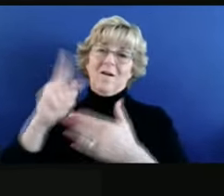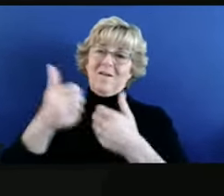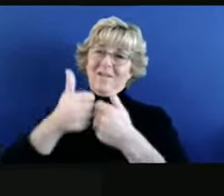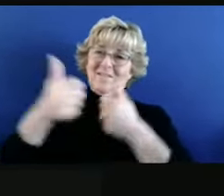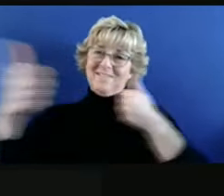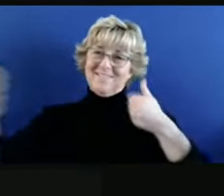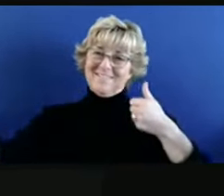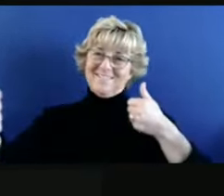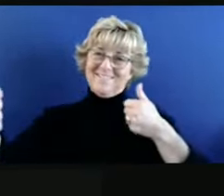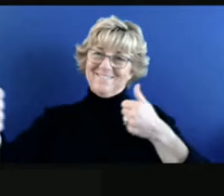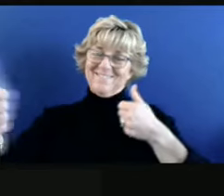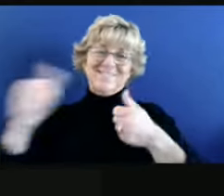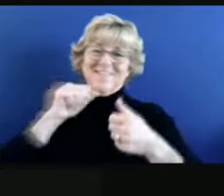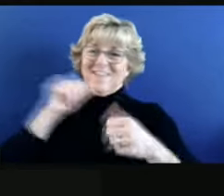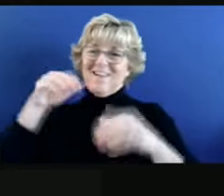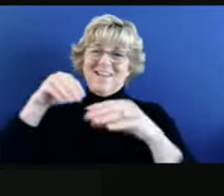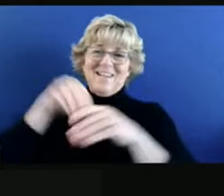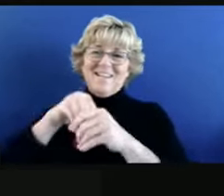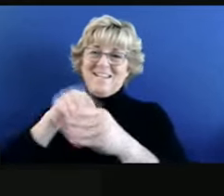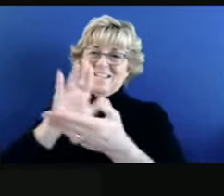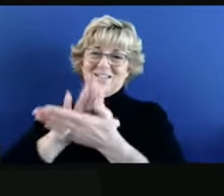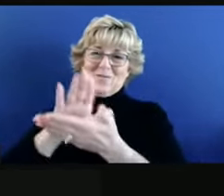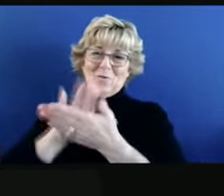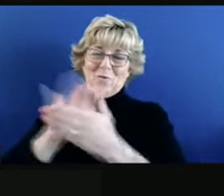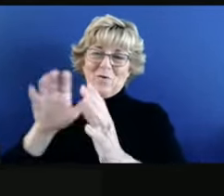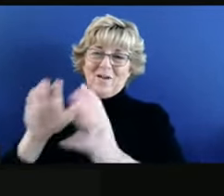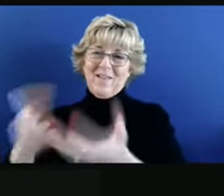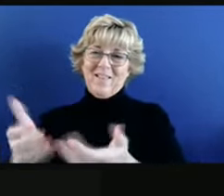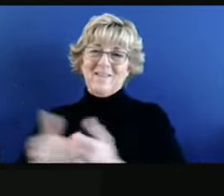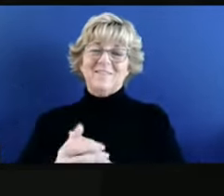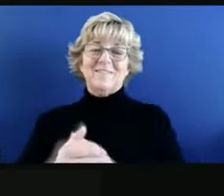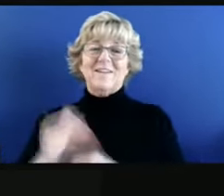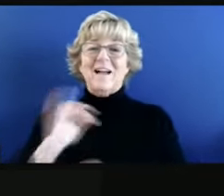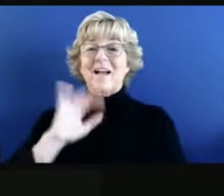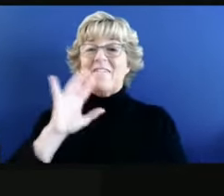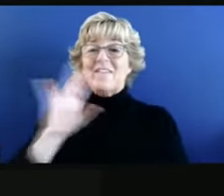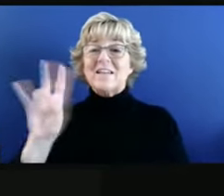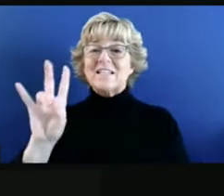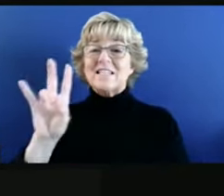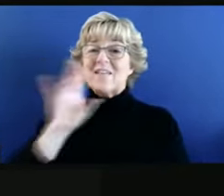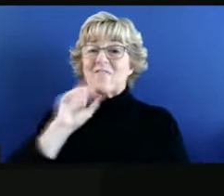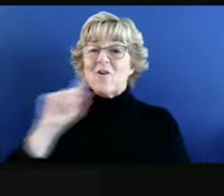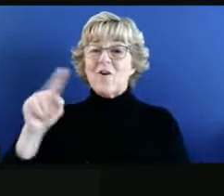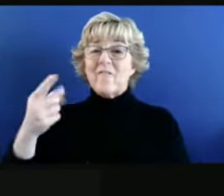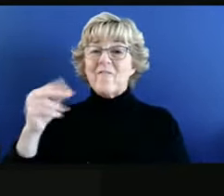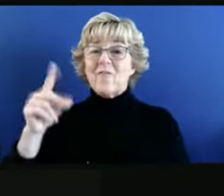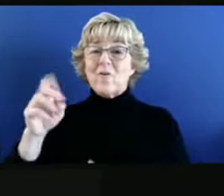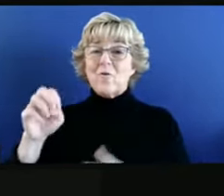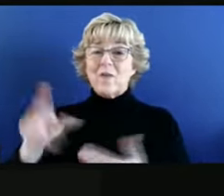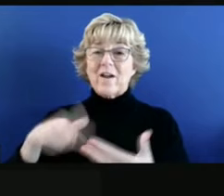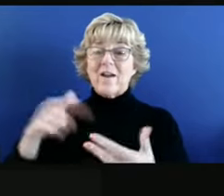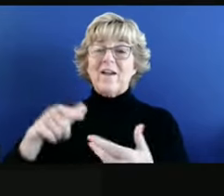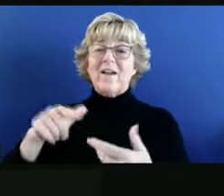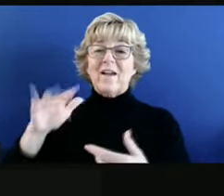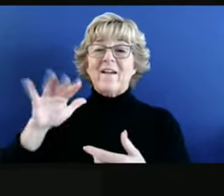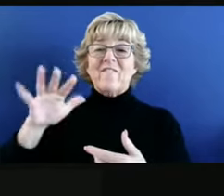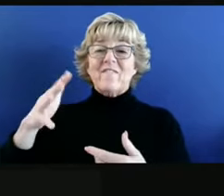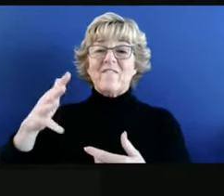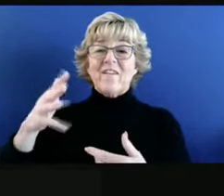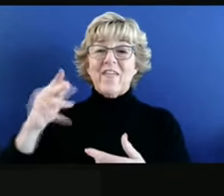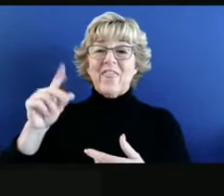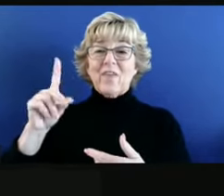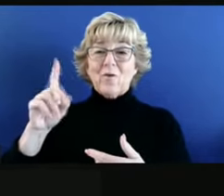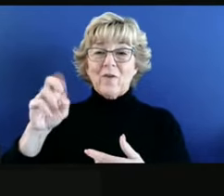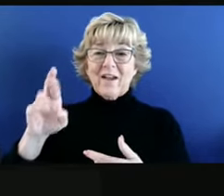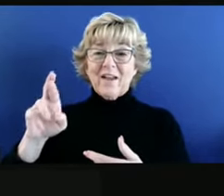options, and so they're working through that. have a seven-year-old who's in first grade, a fifth grader, and a seventh grader, and